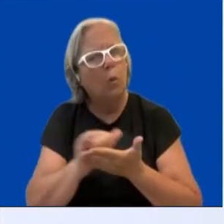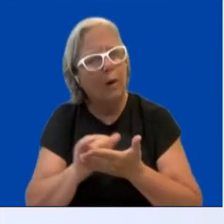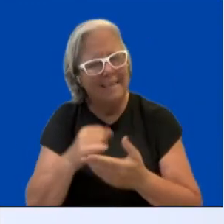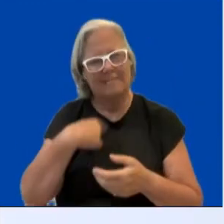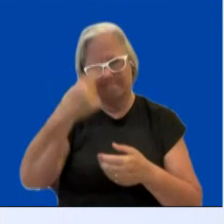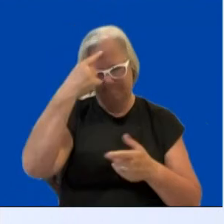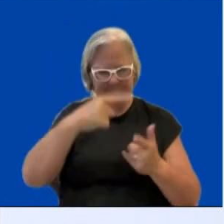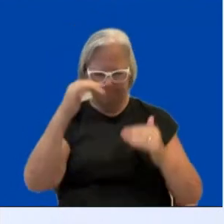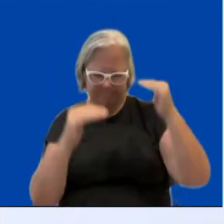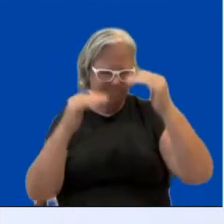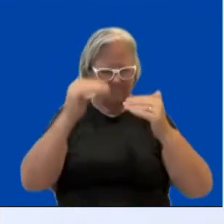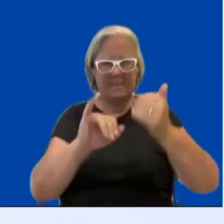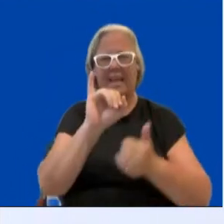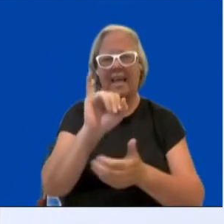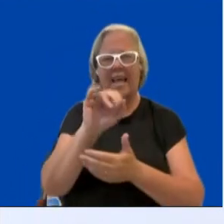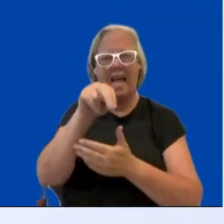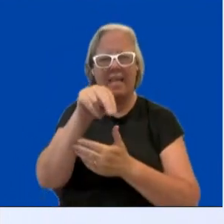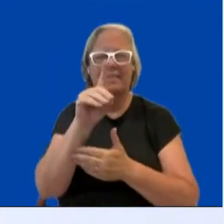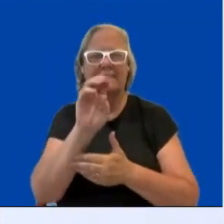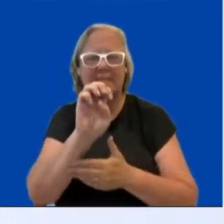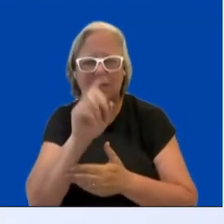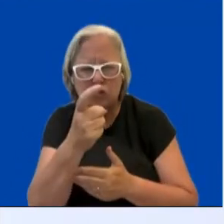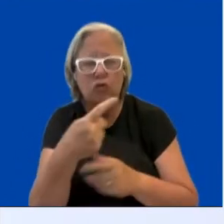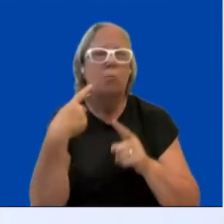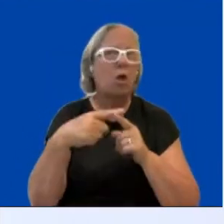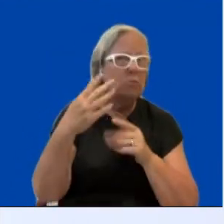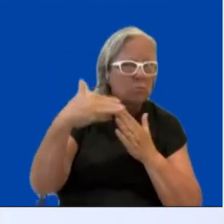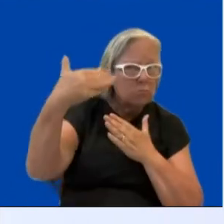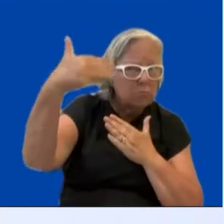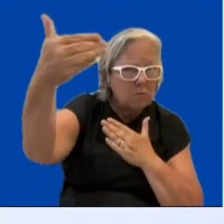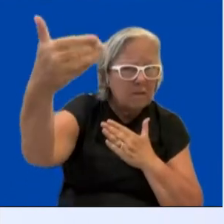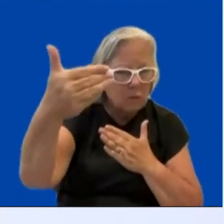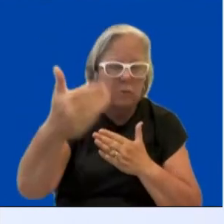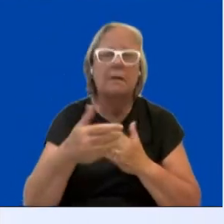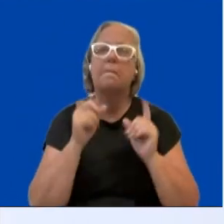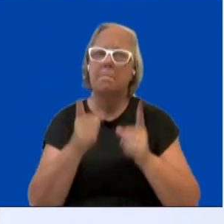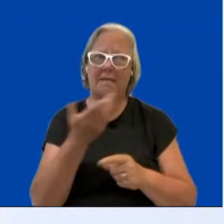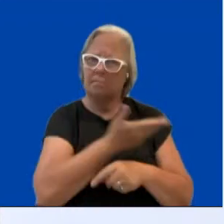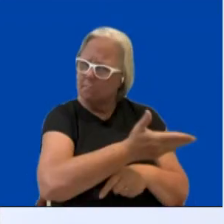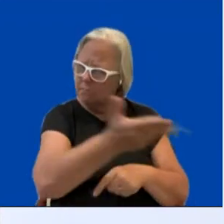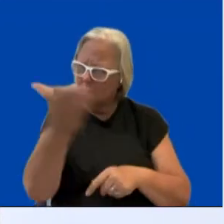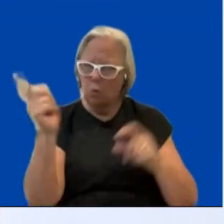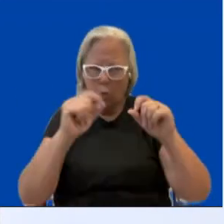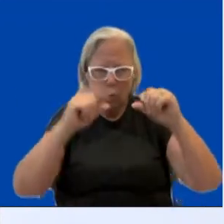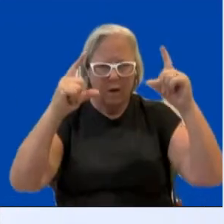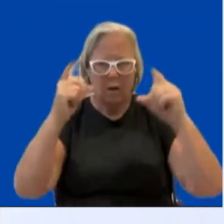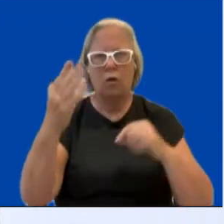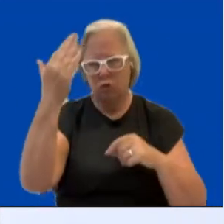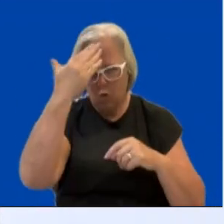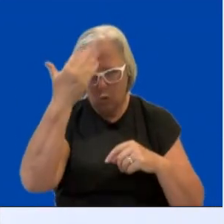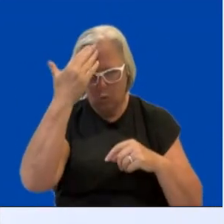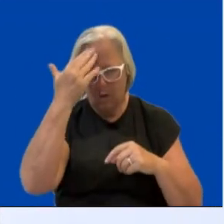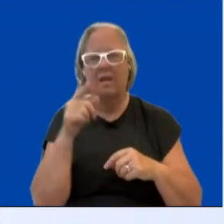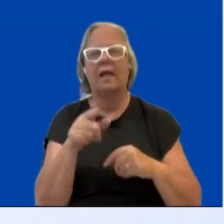come, we will also provide those eye-openers to everyone who's working on the issue of climate change and Green